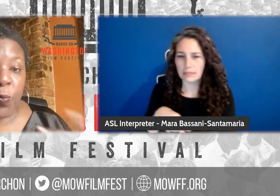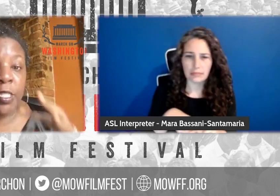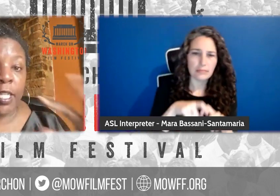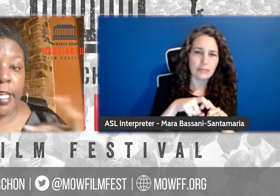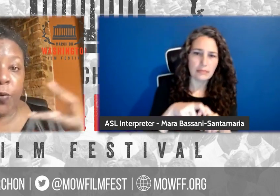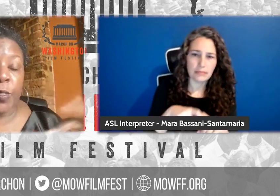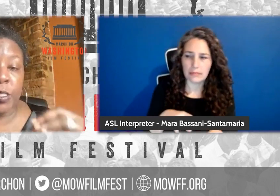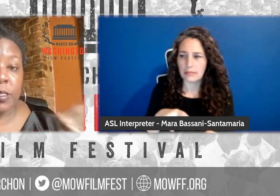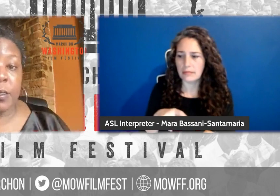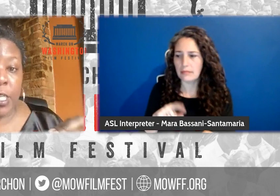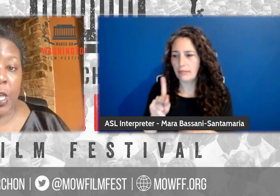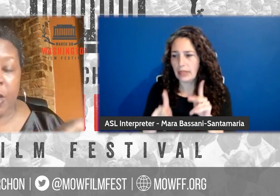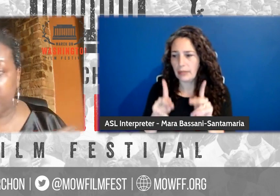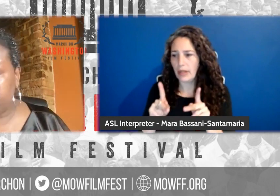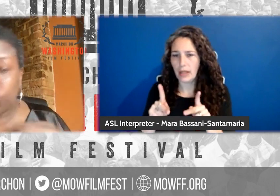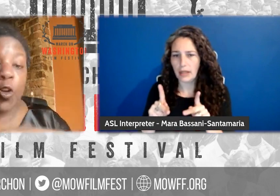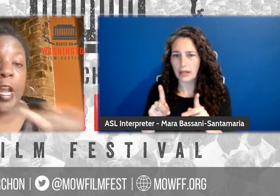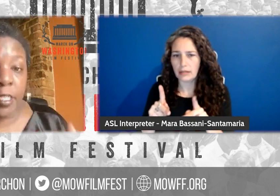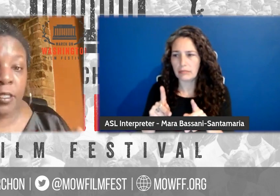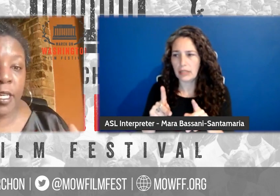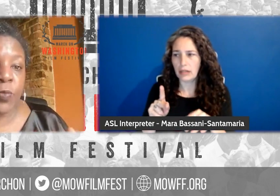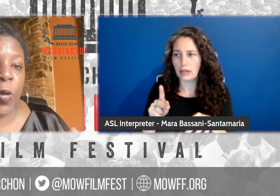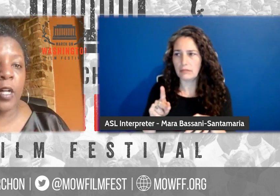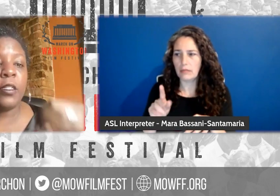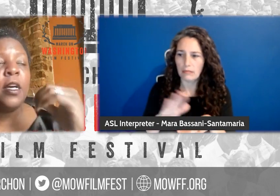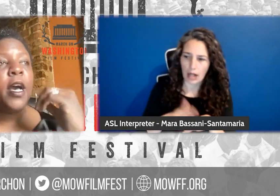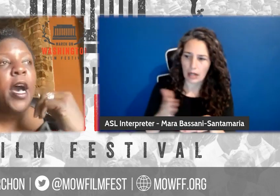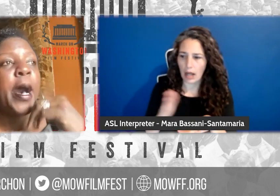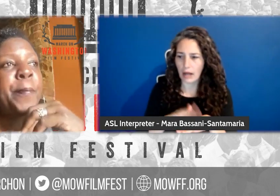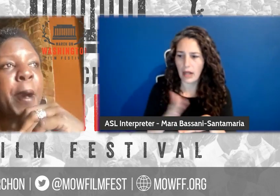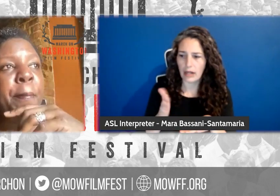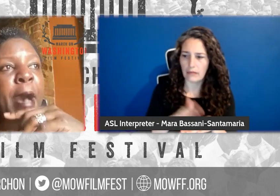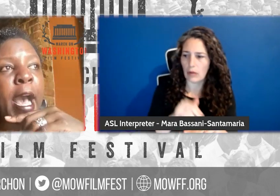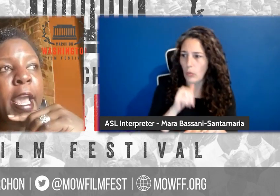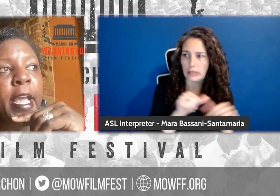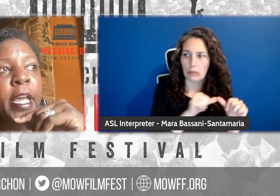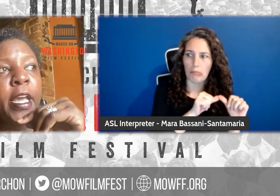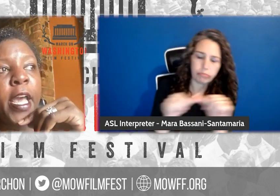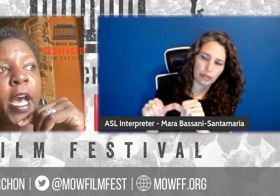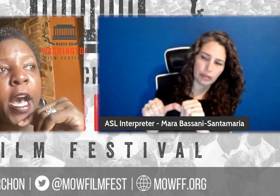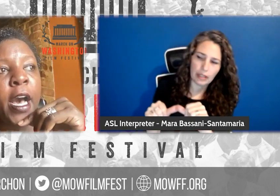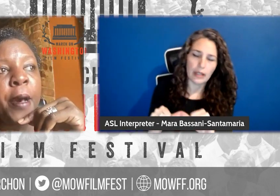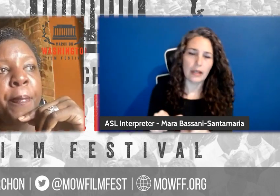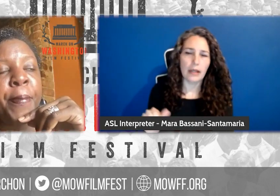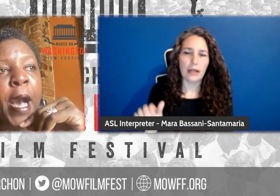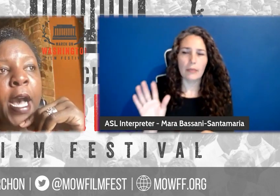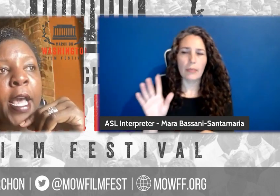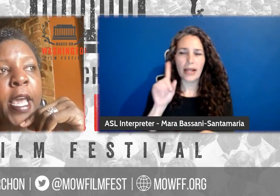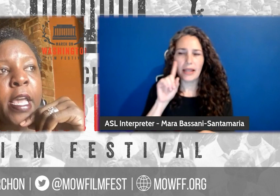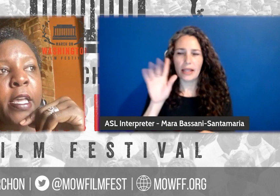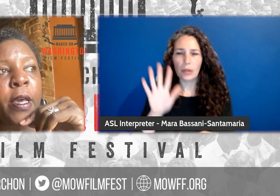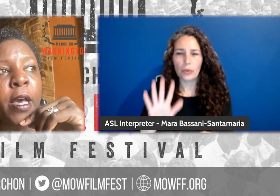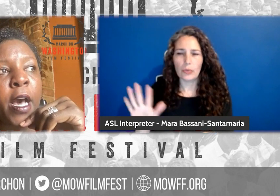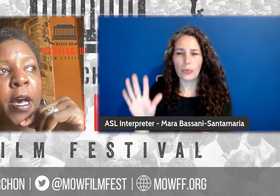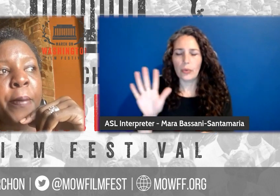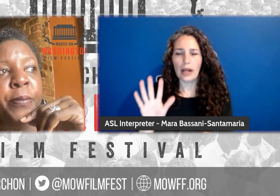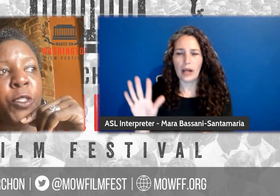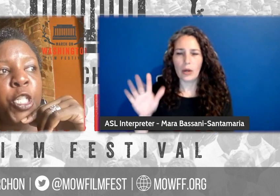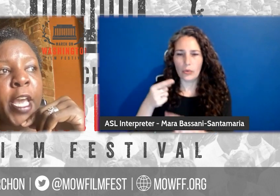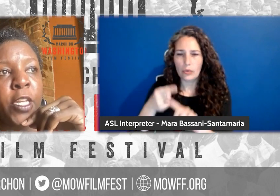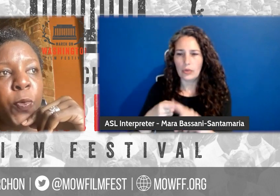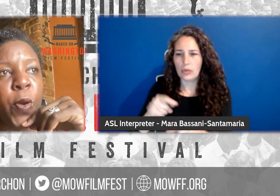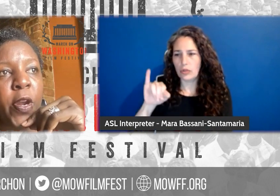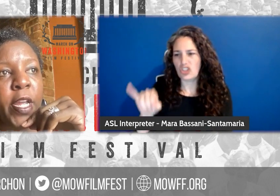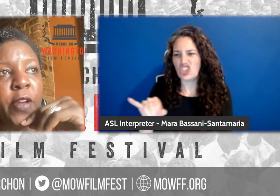so it wasn't like it was, you know, straight as well. Uh, but by, uh, by, um,